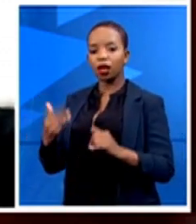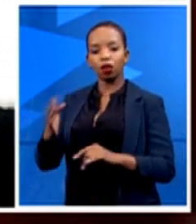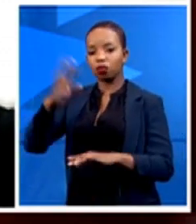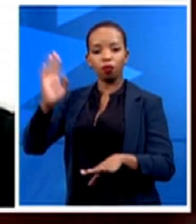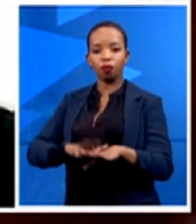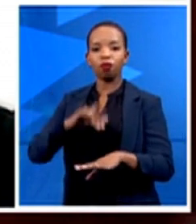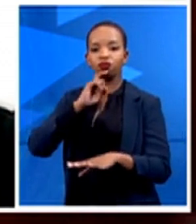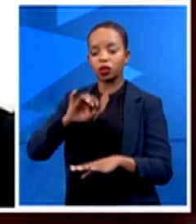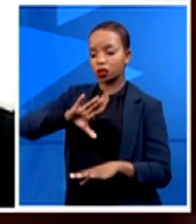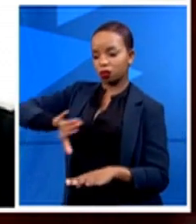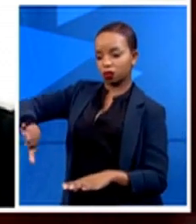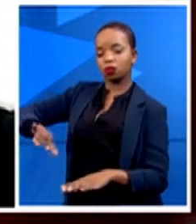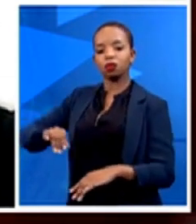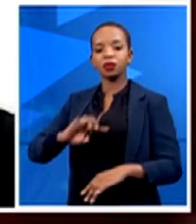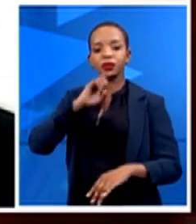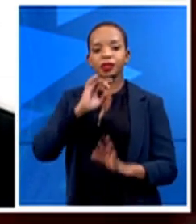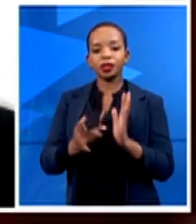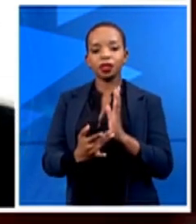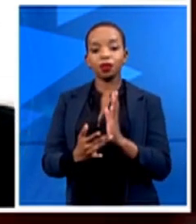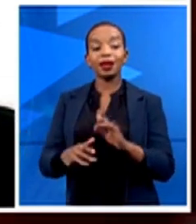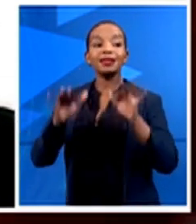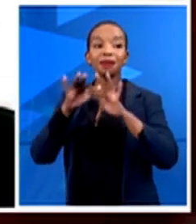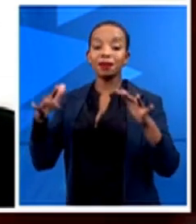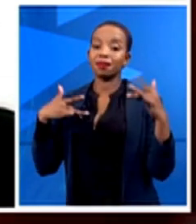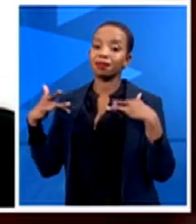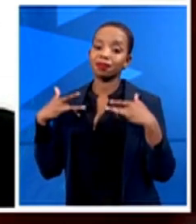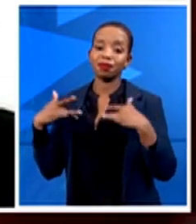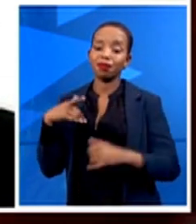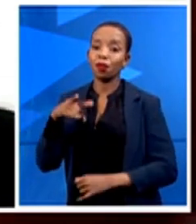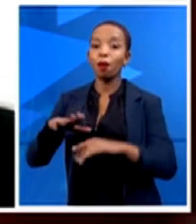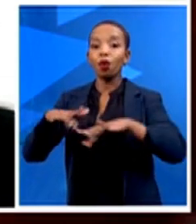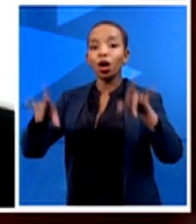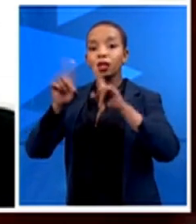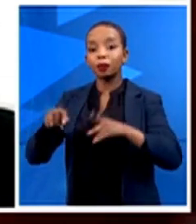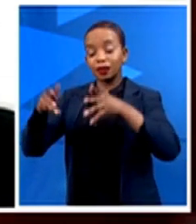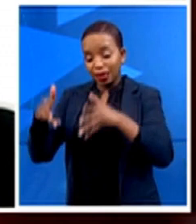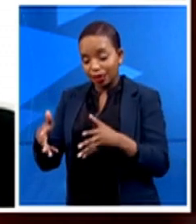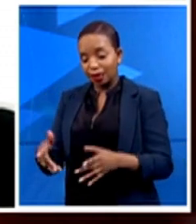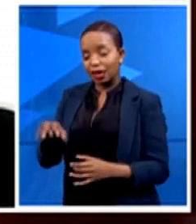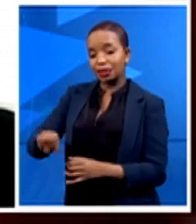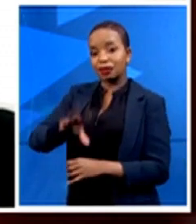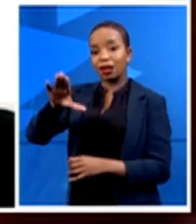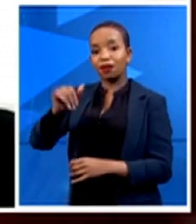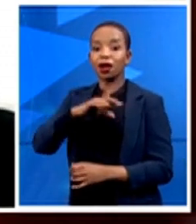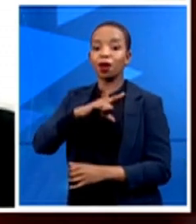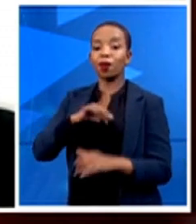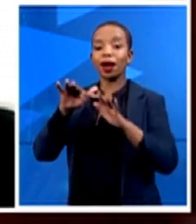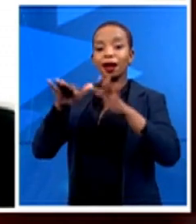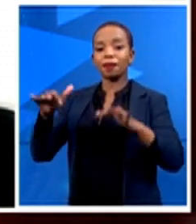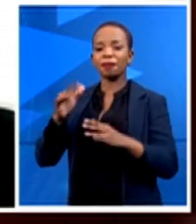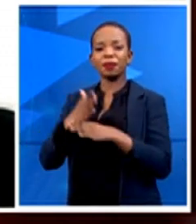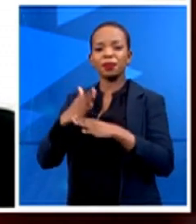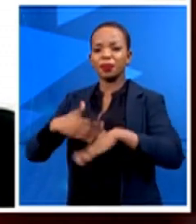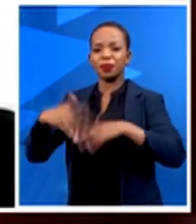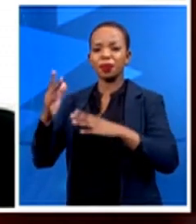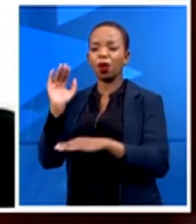in South Africa, where you have unemployment rates sitting at over 30 percent. Talk to us about this technology. It's all obviously it's